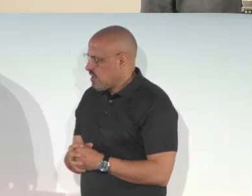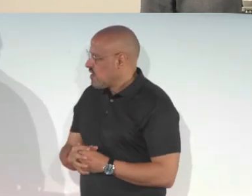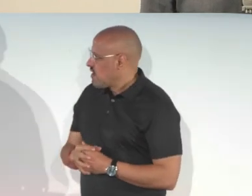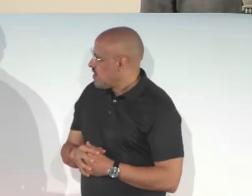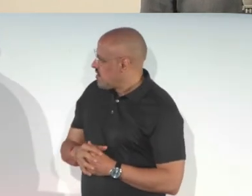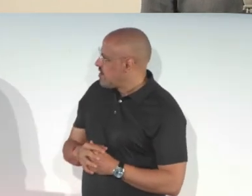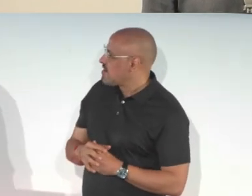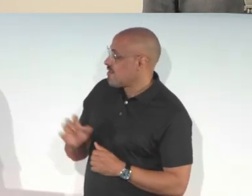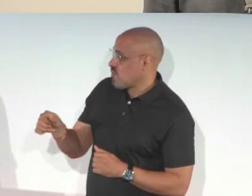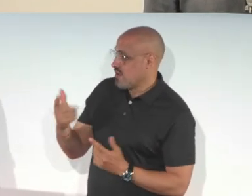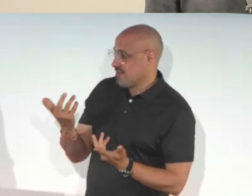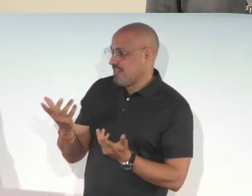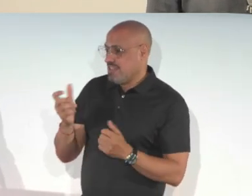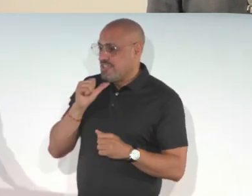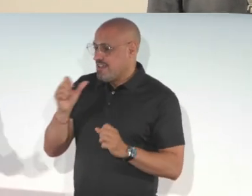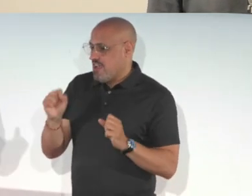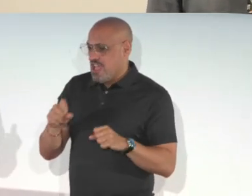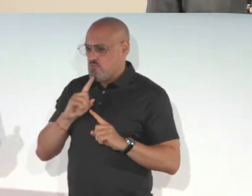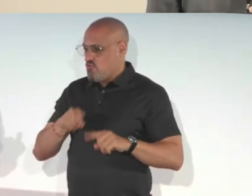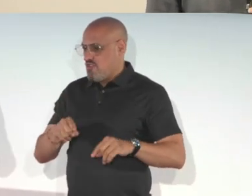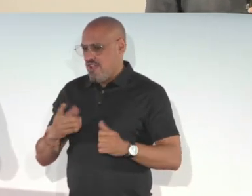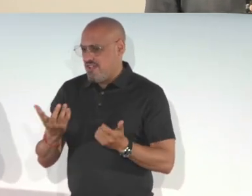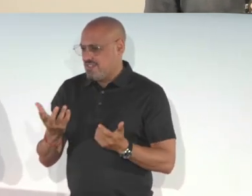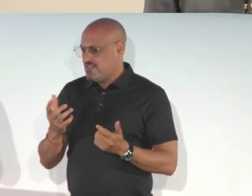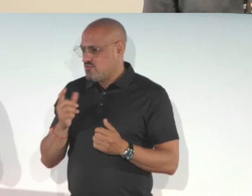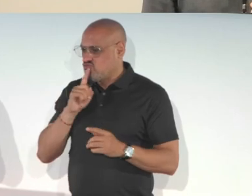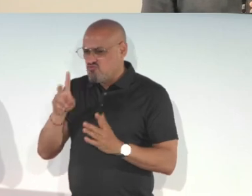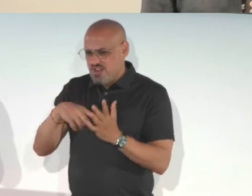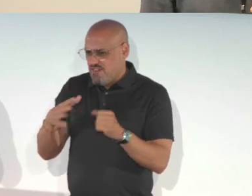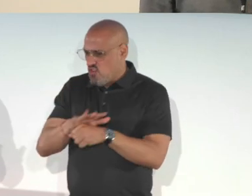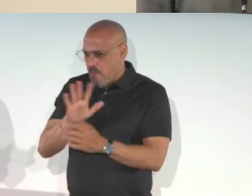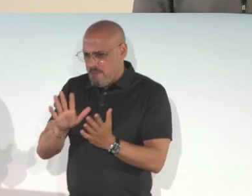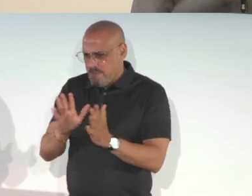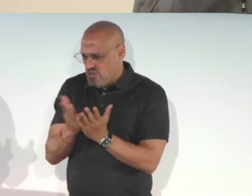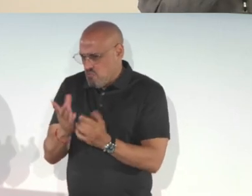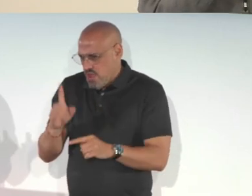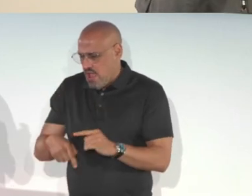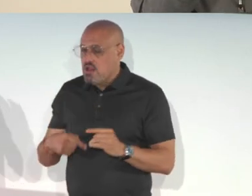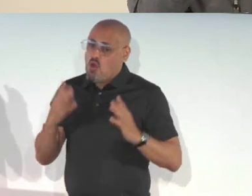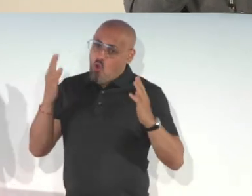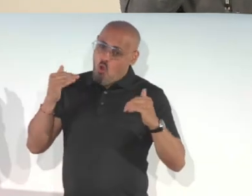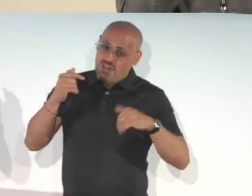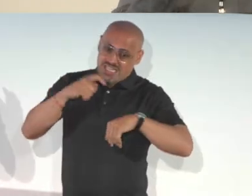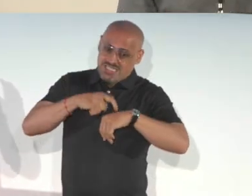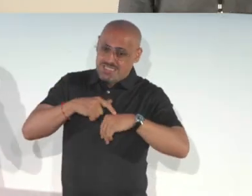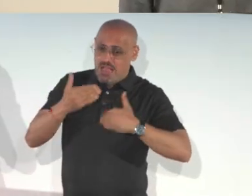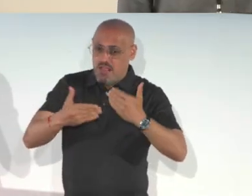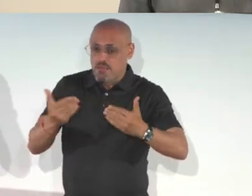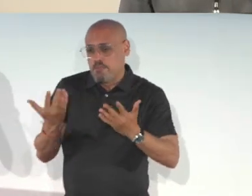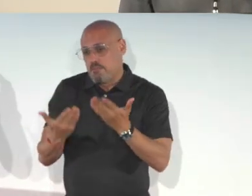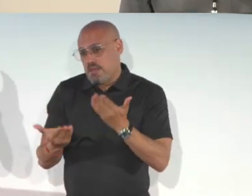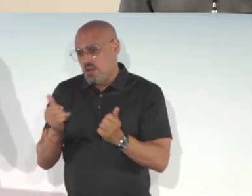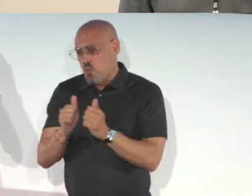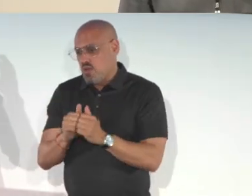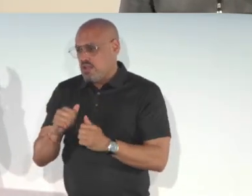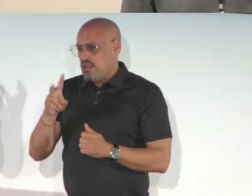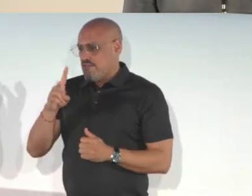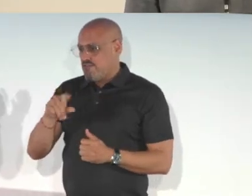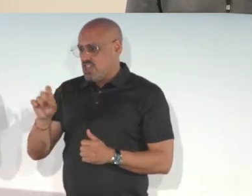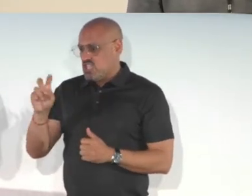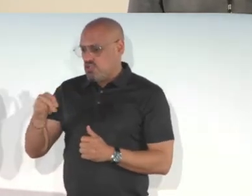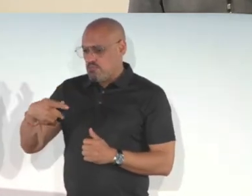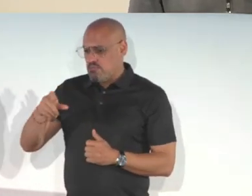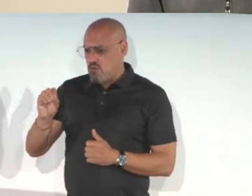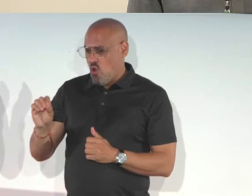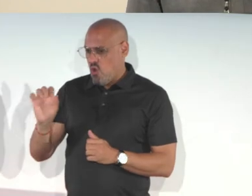built in, it's a little bit easier if you're trying to read a longer form content. Probably not an entire book, right? But you will be able to read more